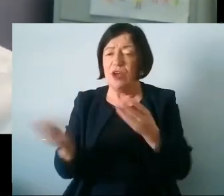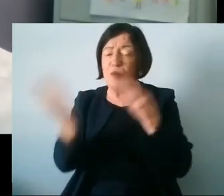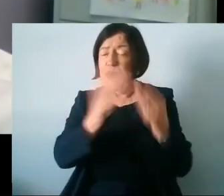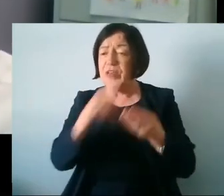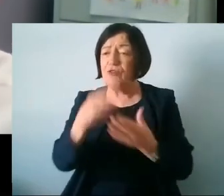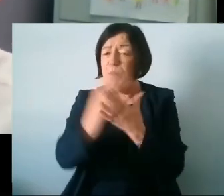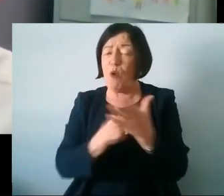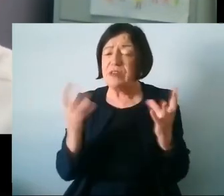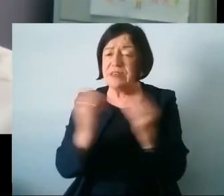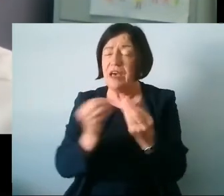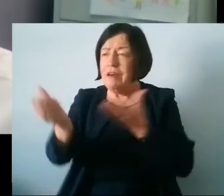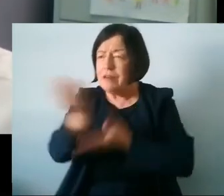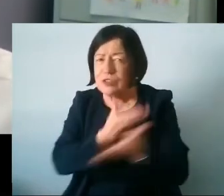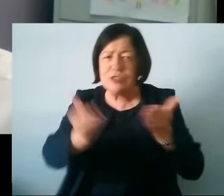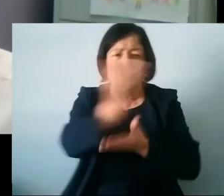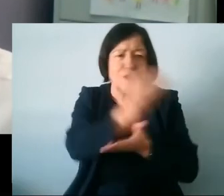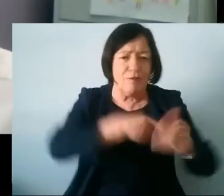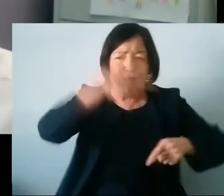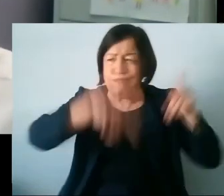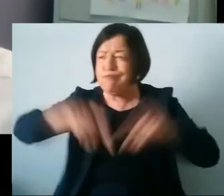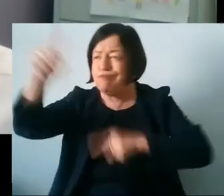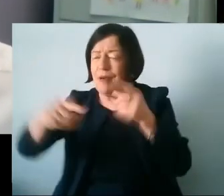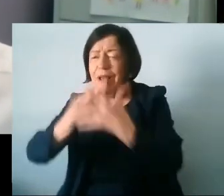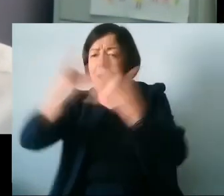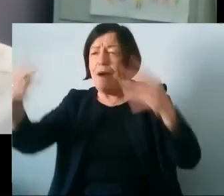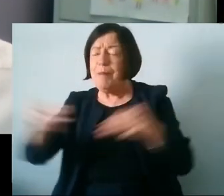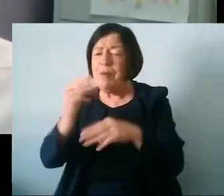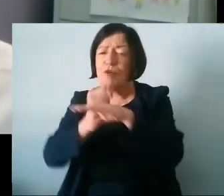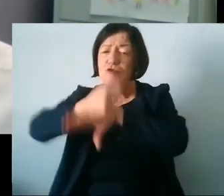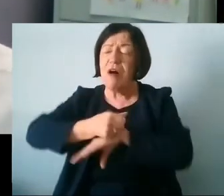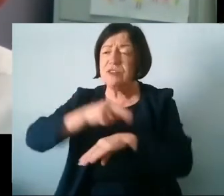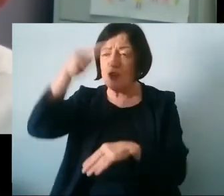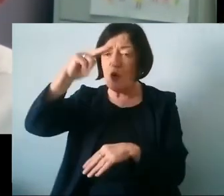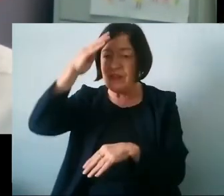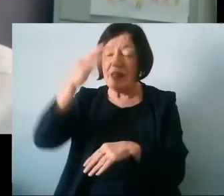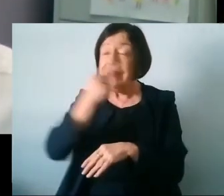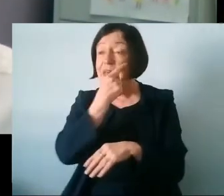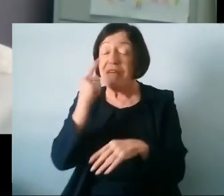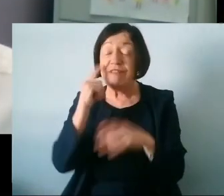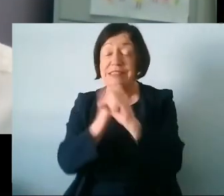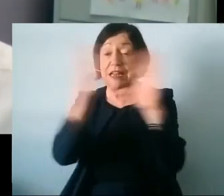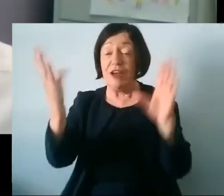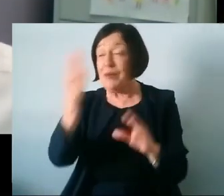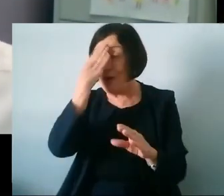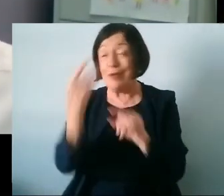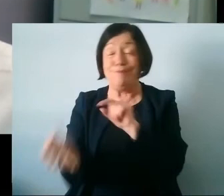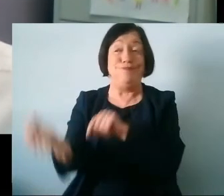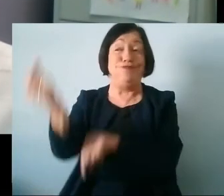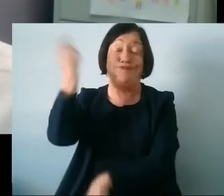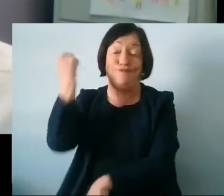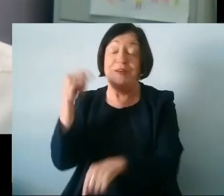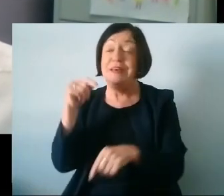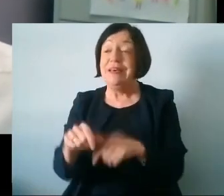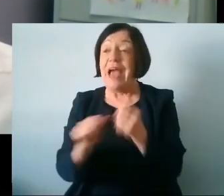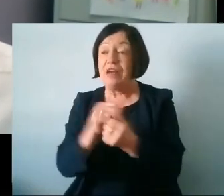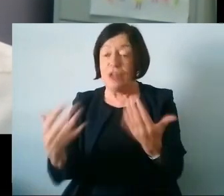consulting very widely with hundreds of people across Northern Ireland the evidence is clear we've known the evidence for a long time the actions are now